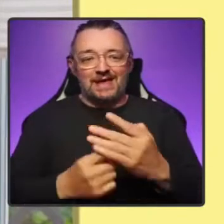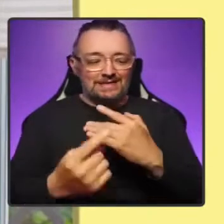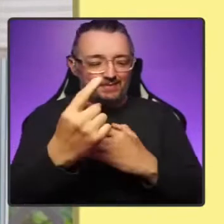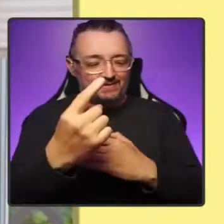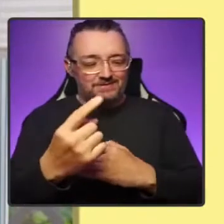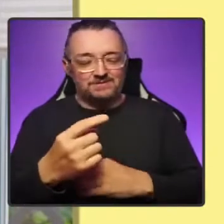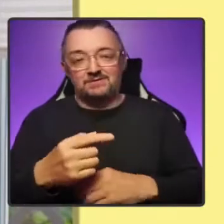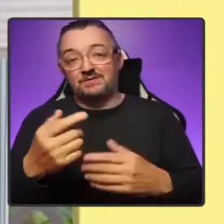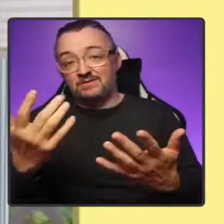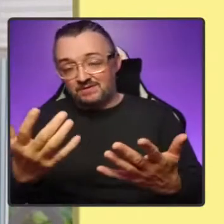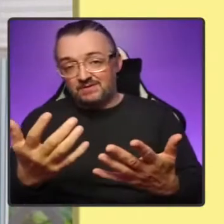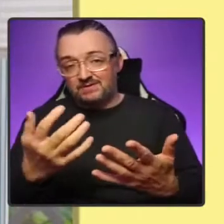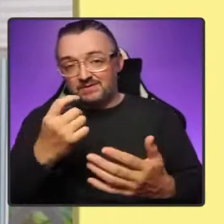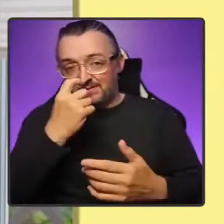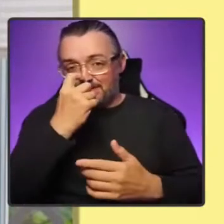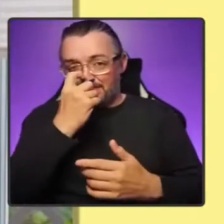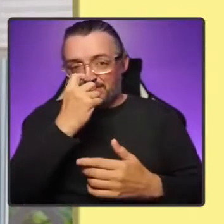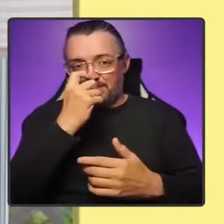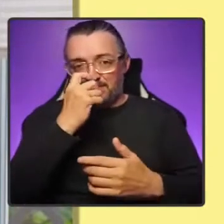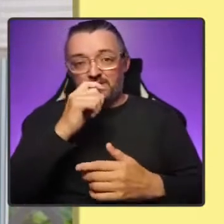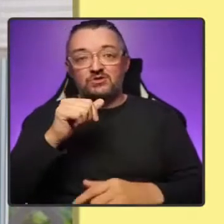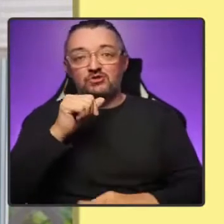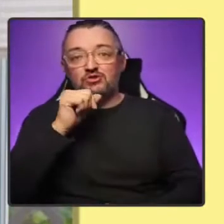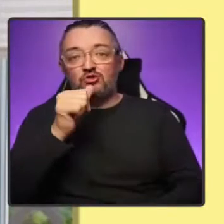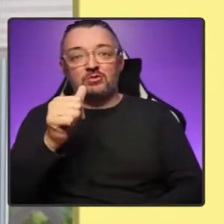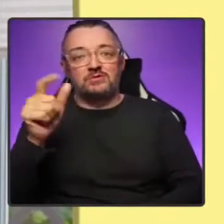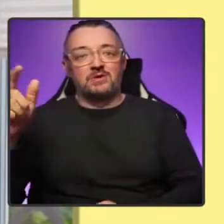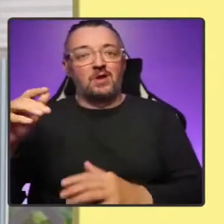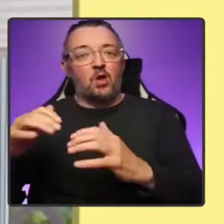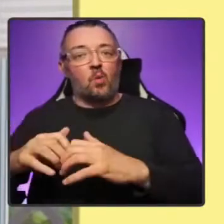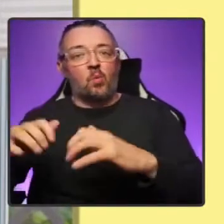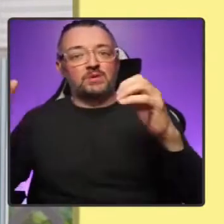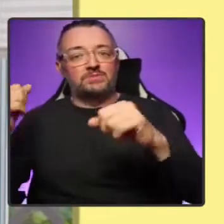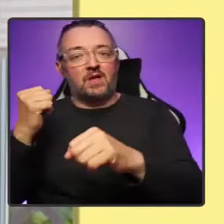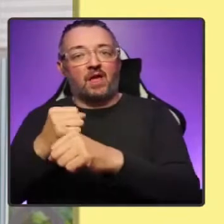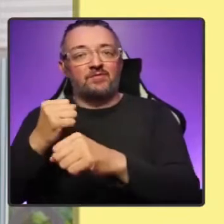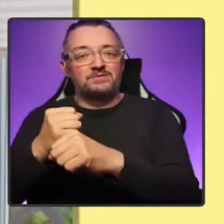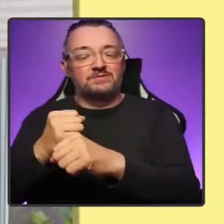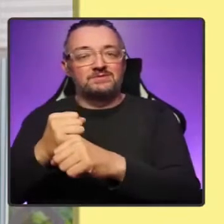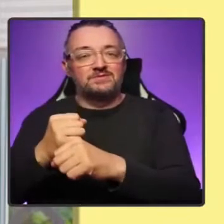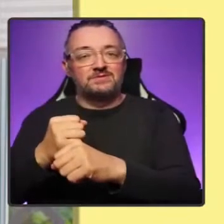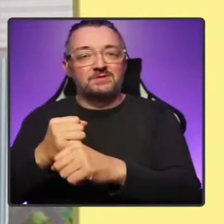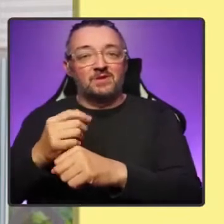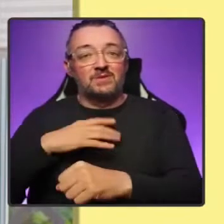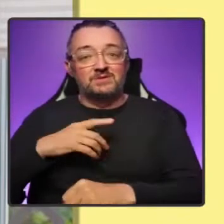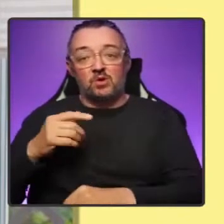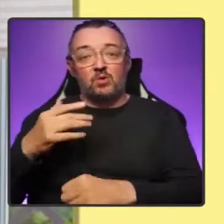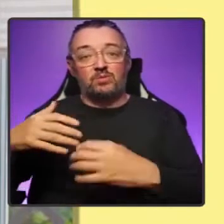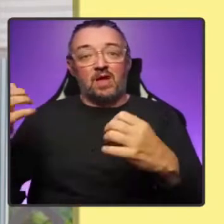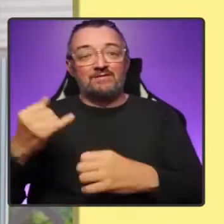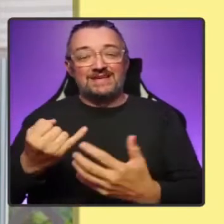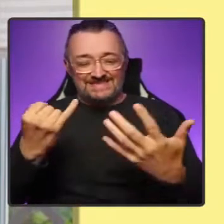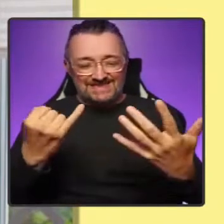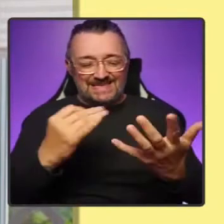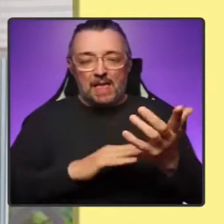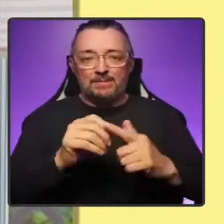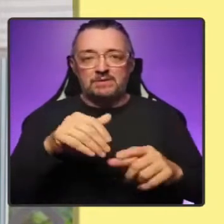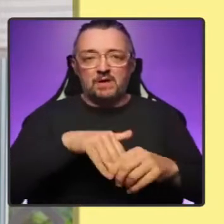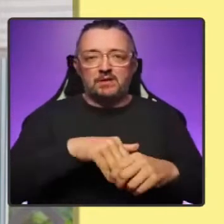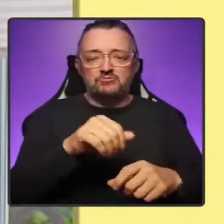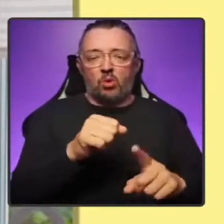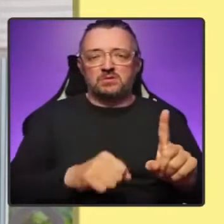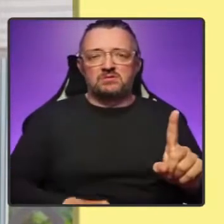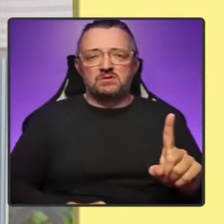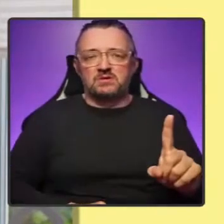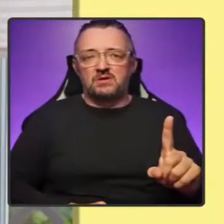it's not up to a Westminster government, which has just six MPs in Scotland, to decide our future without the consent